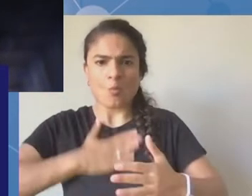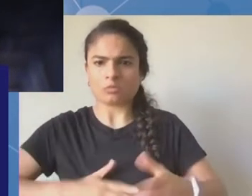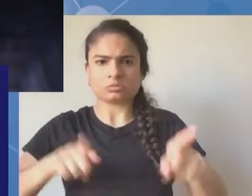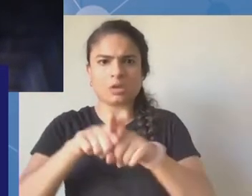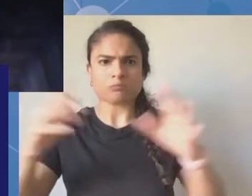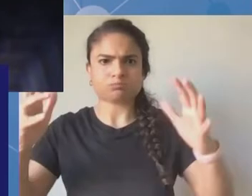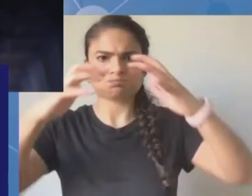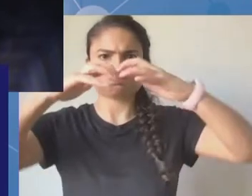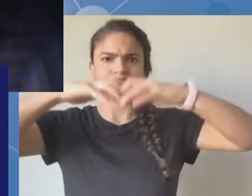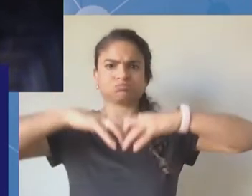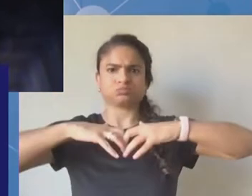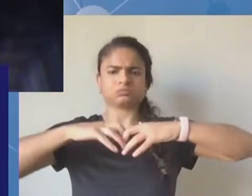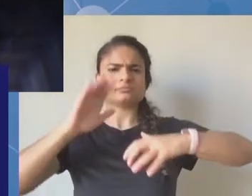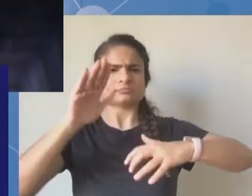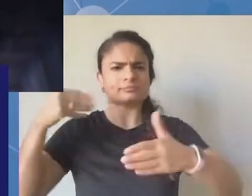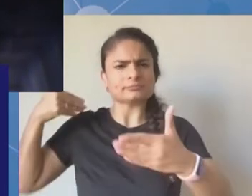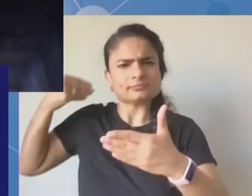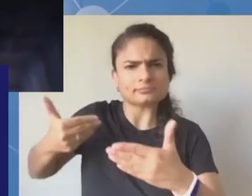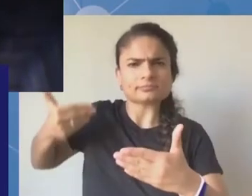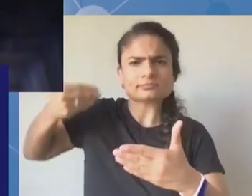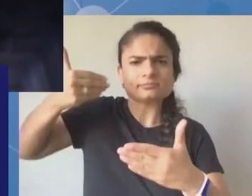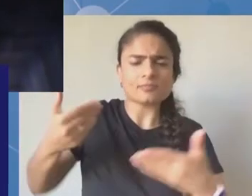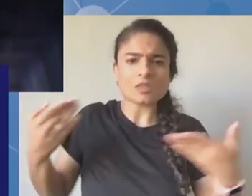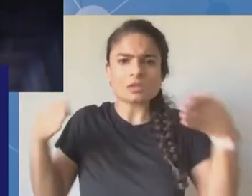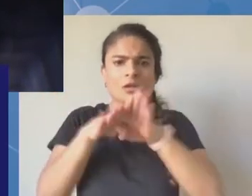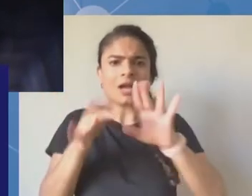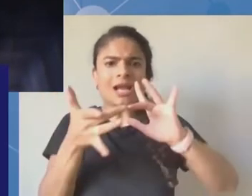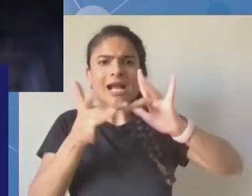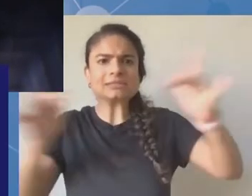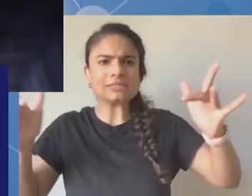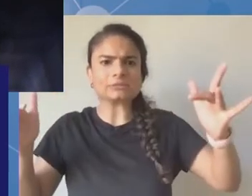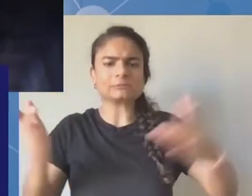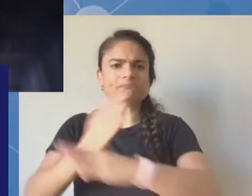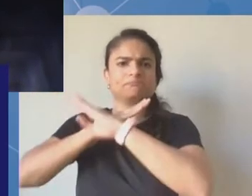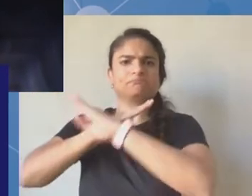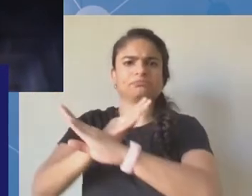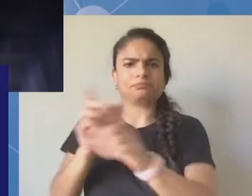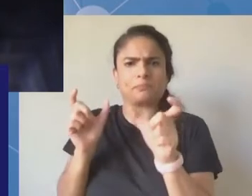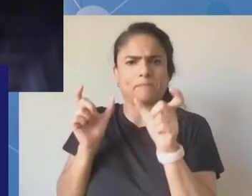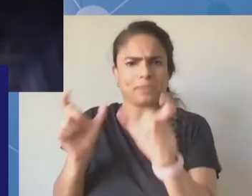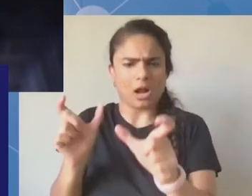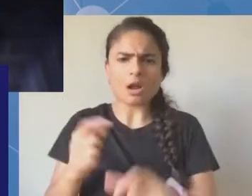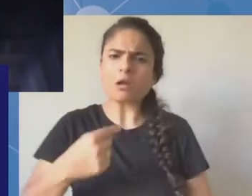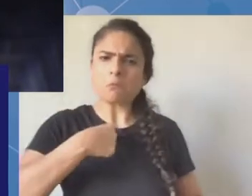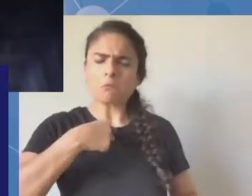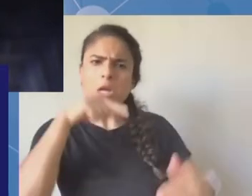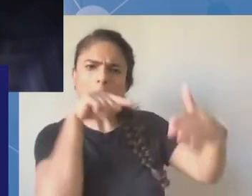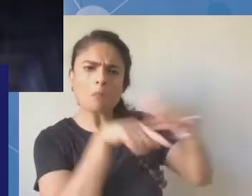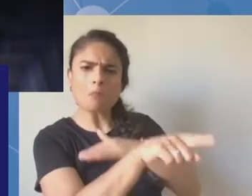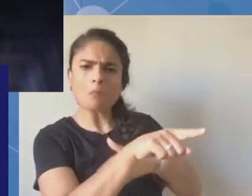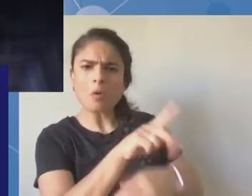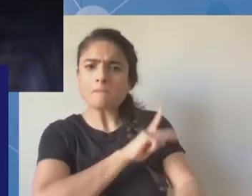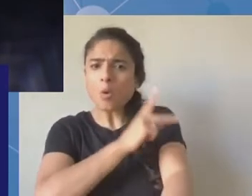government internet shutdowns. Obviously, it's not the favorable topic to be covered or favorably